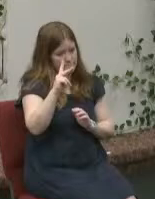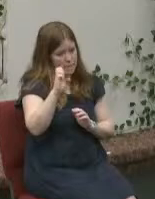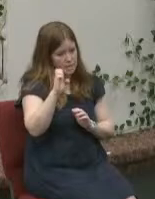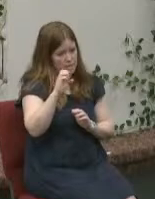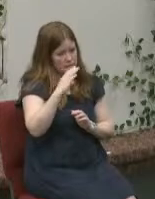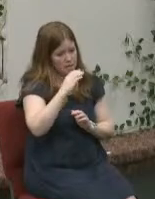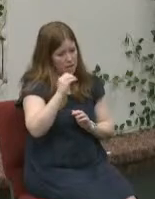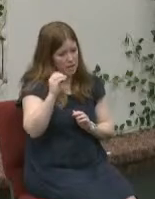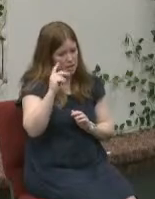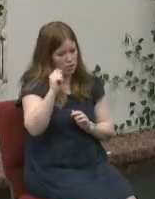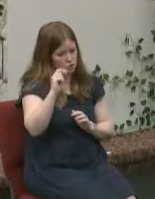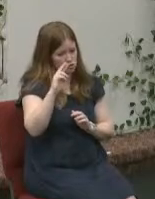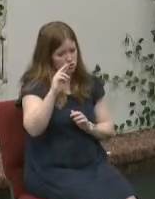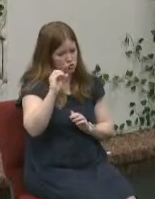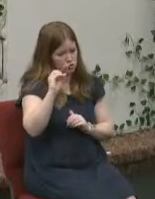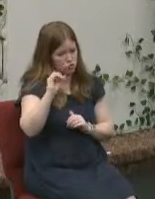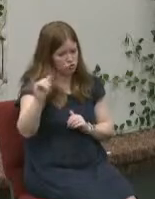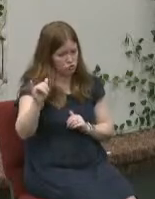best